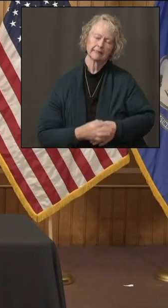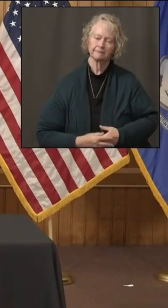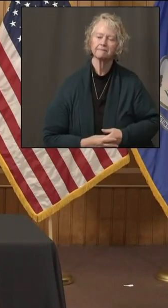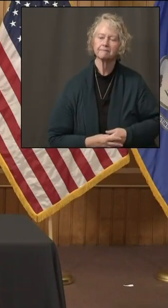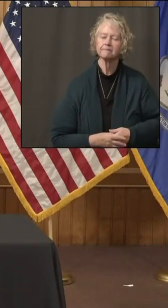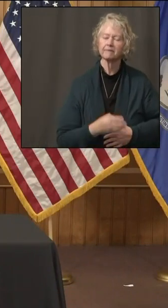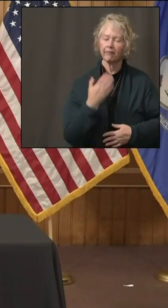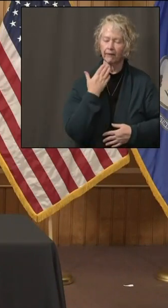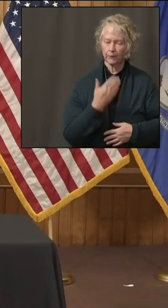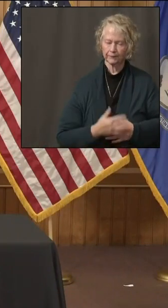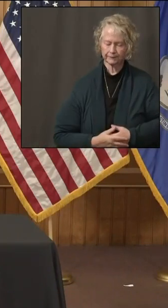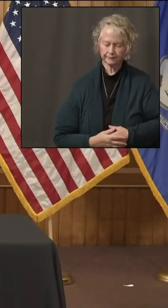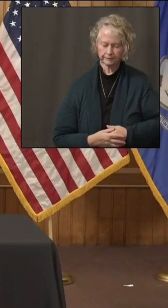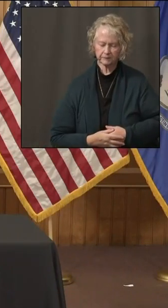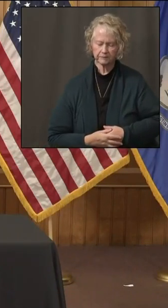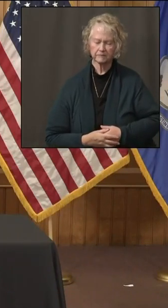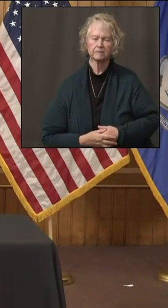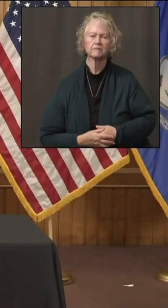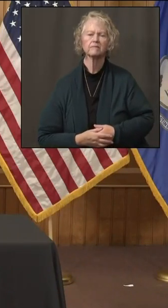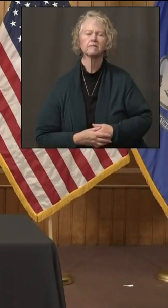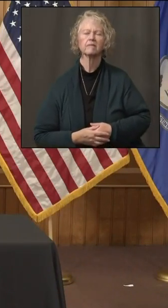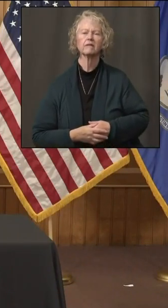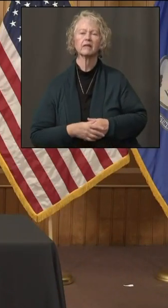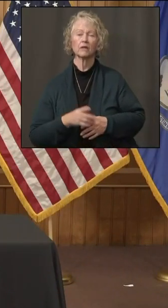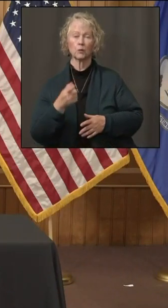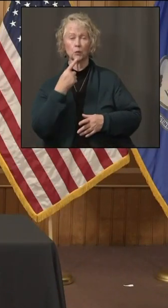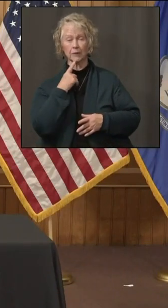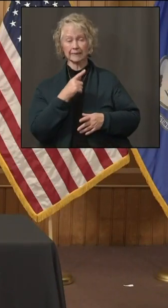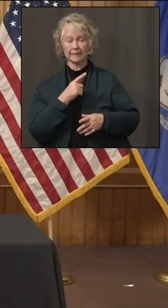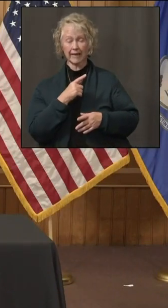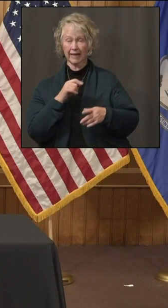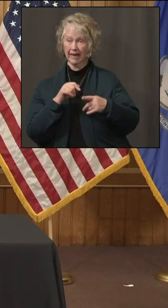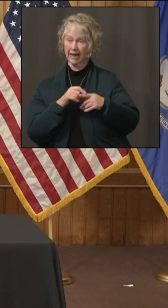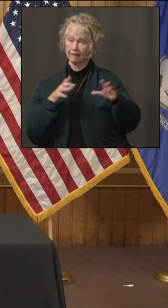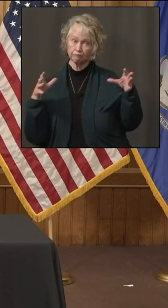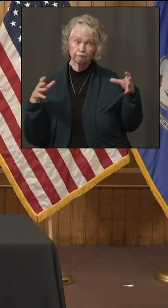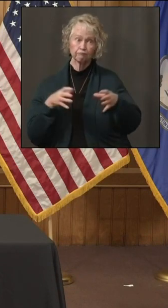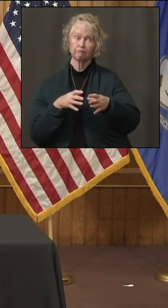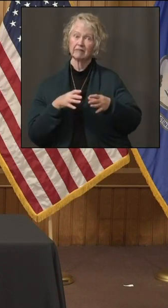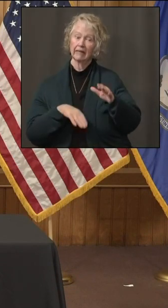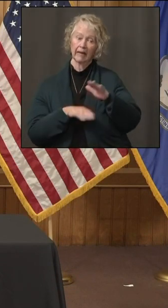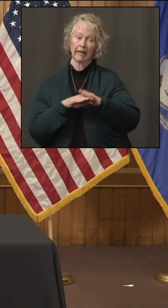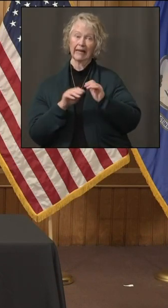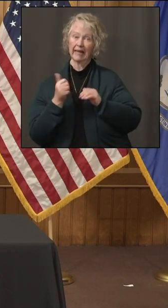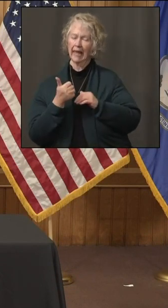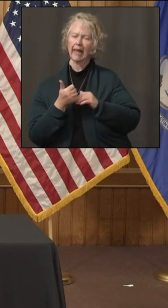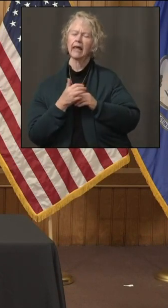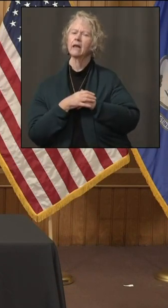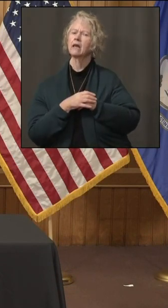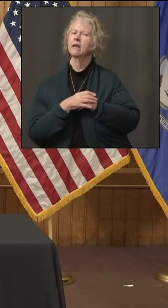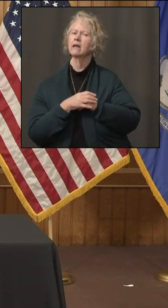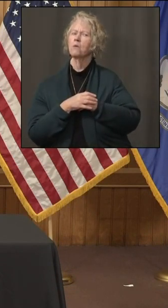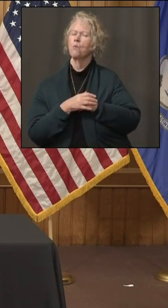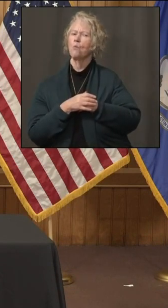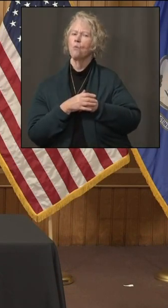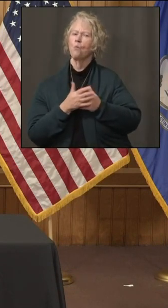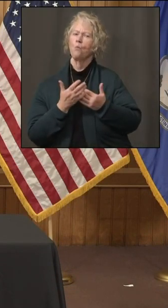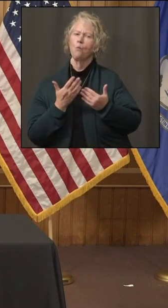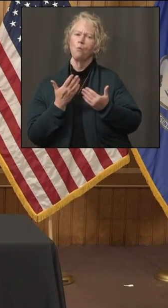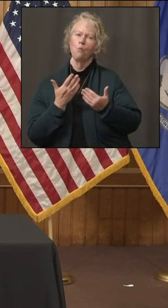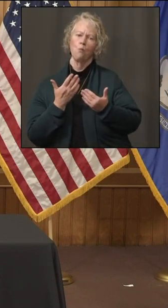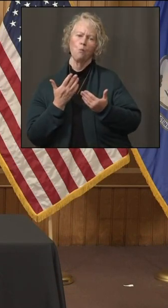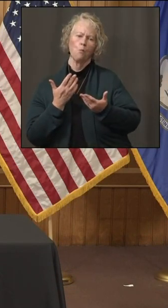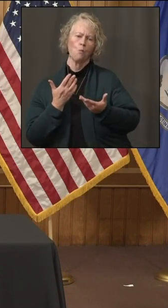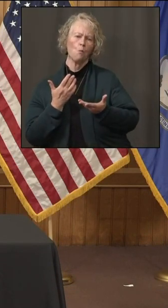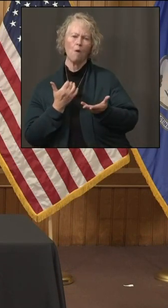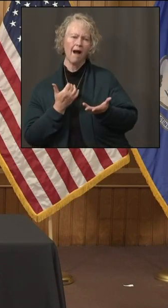Thank you. Thank And if we're talking about a cap of 10 people at gatherings, can you explain why that isn't a concern with